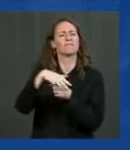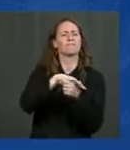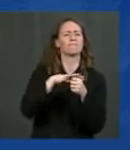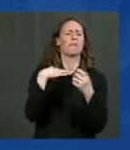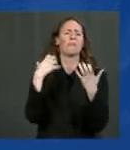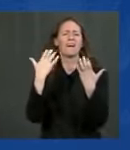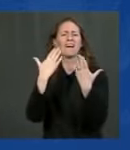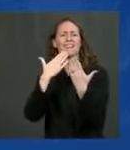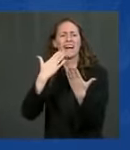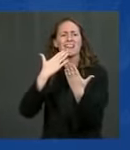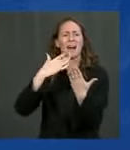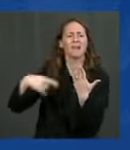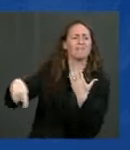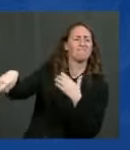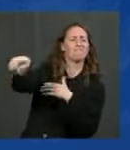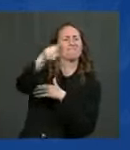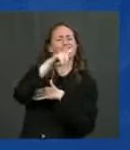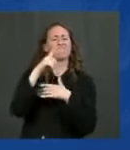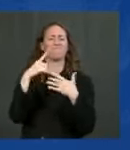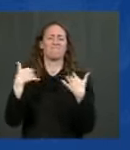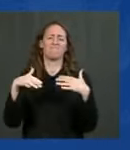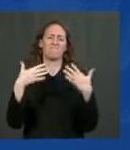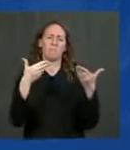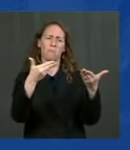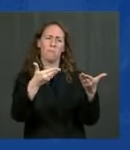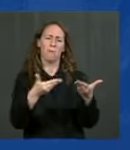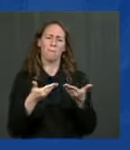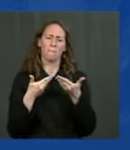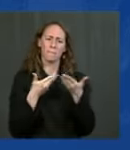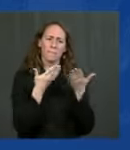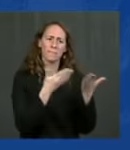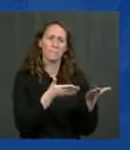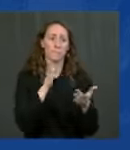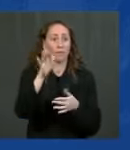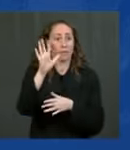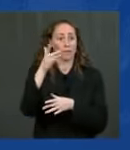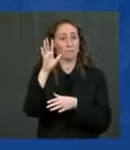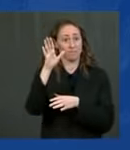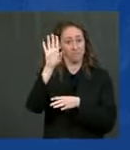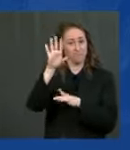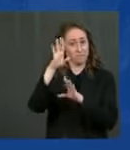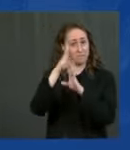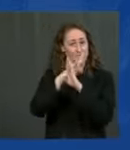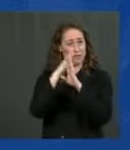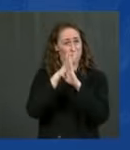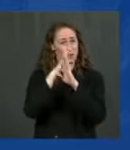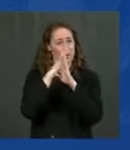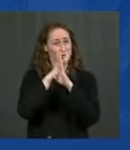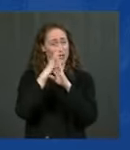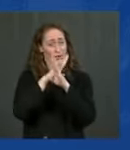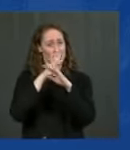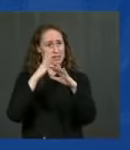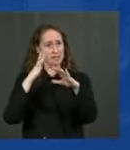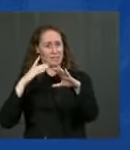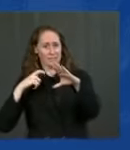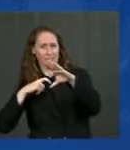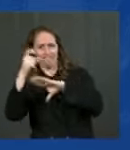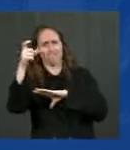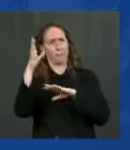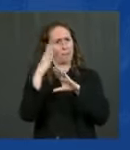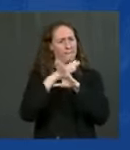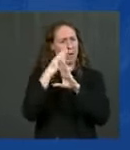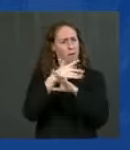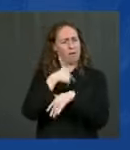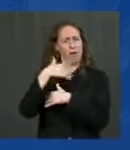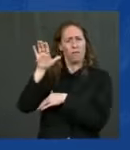I will tell you since before the storm he's been a tremendous partner. He's approved all of the requests that we've given him and of course we're gonna keep we're gonna keep